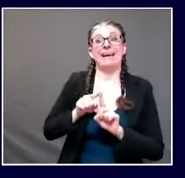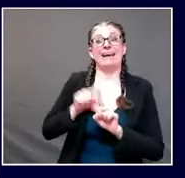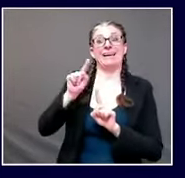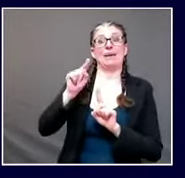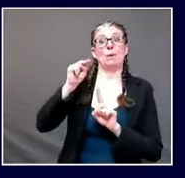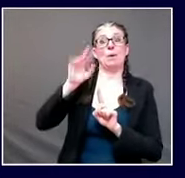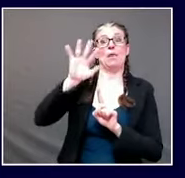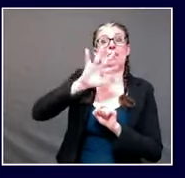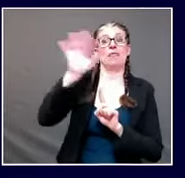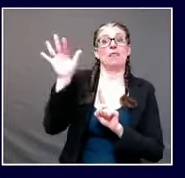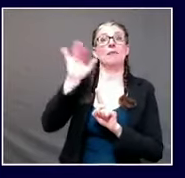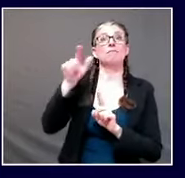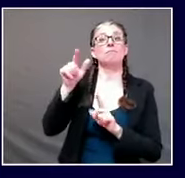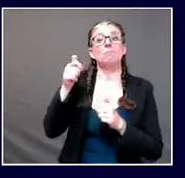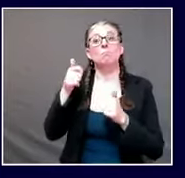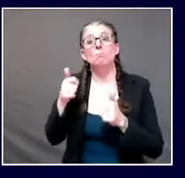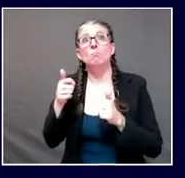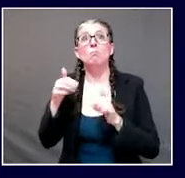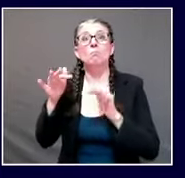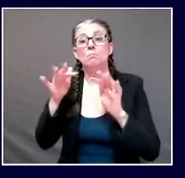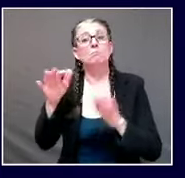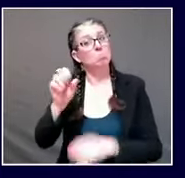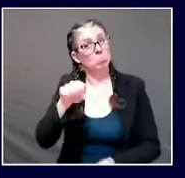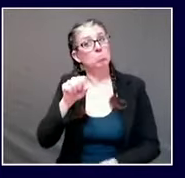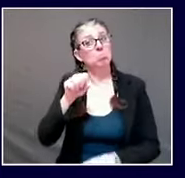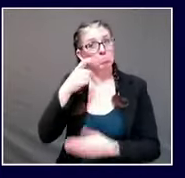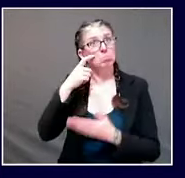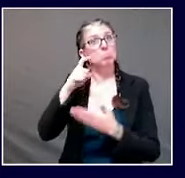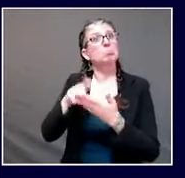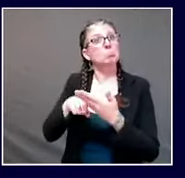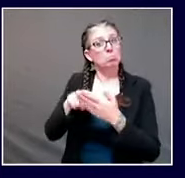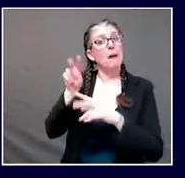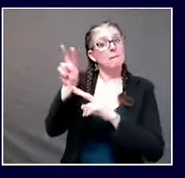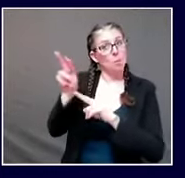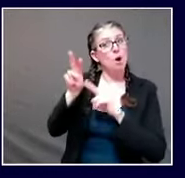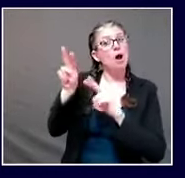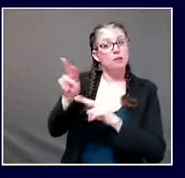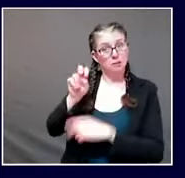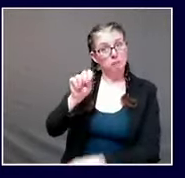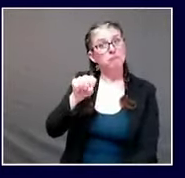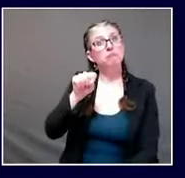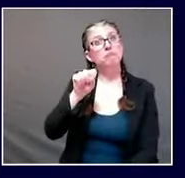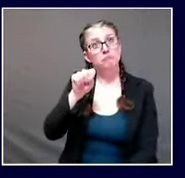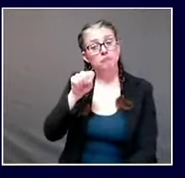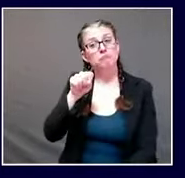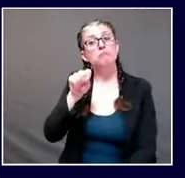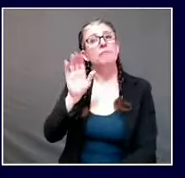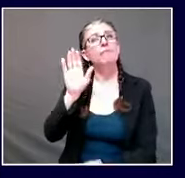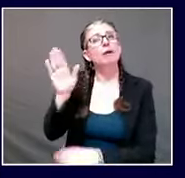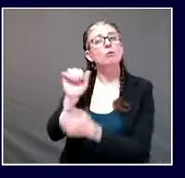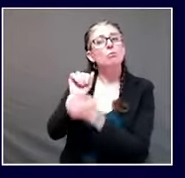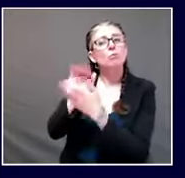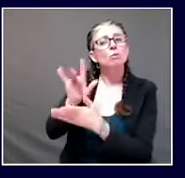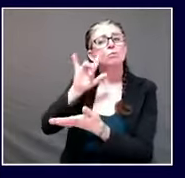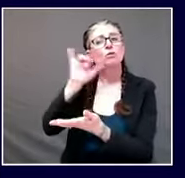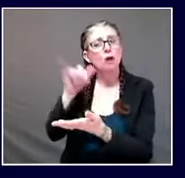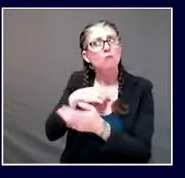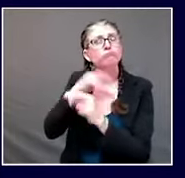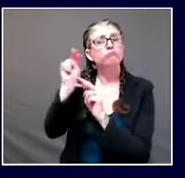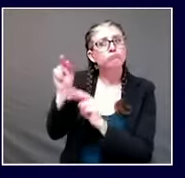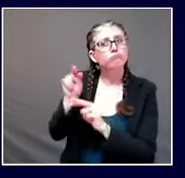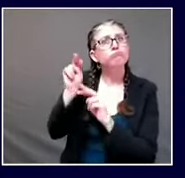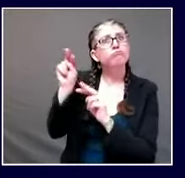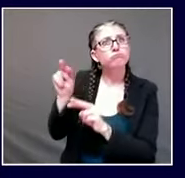uh with our with our neighbors to the north uh i've talked about the experience that they had with their thanksgiving on october 12th and the unfortunate